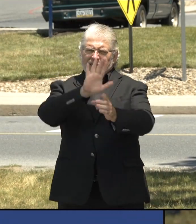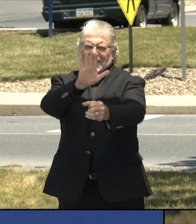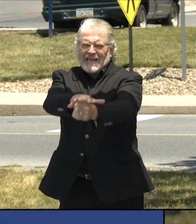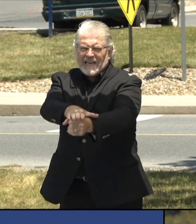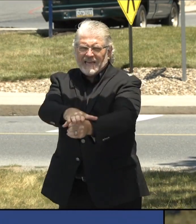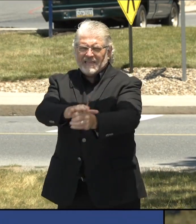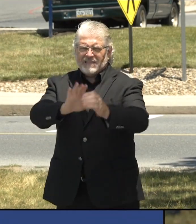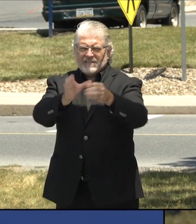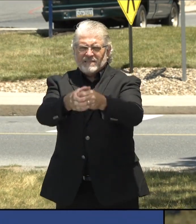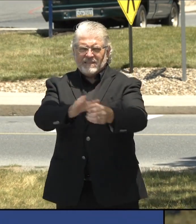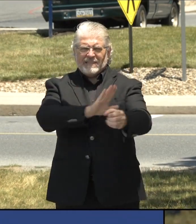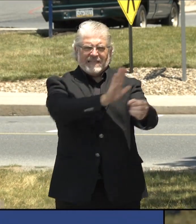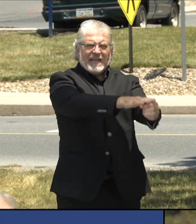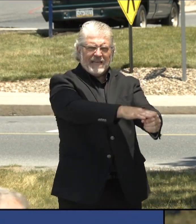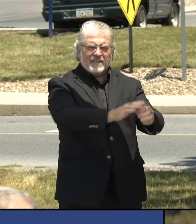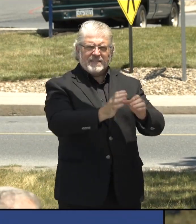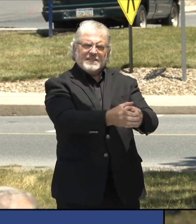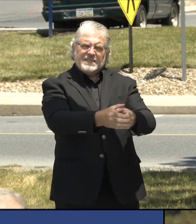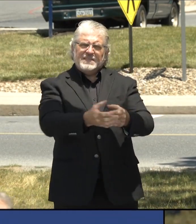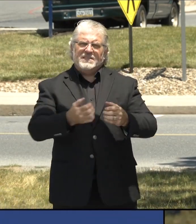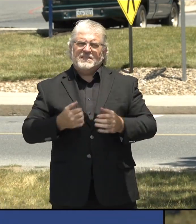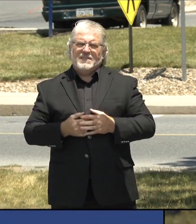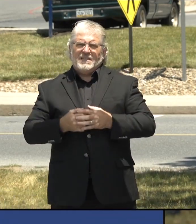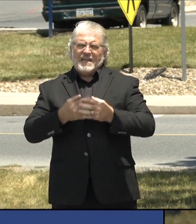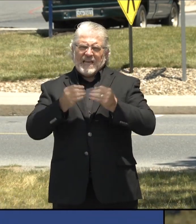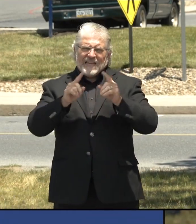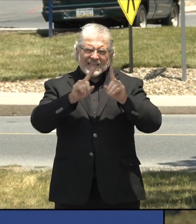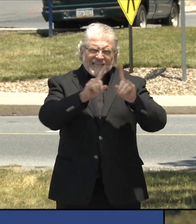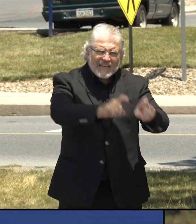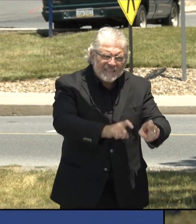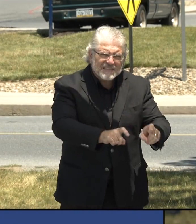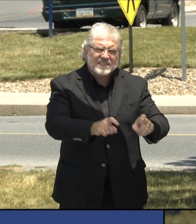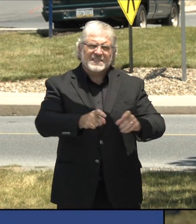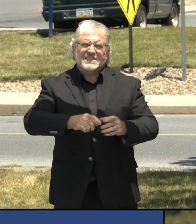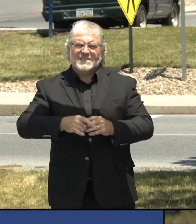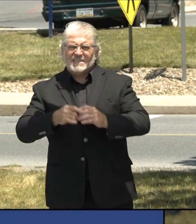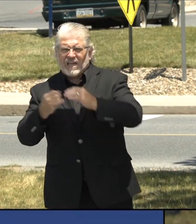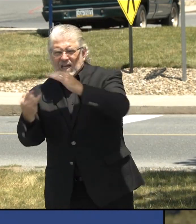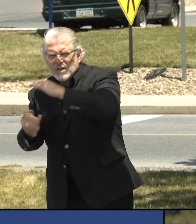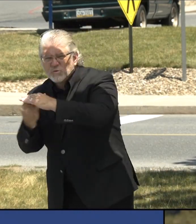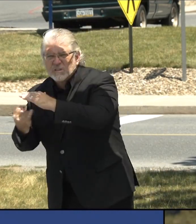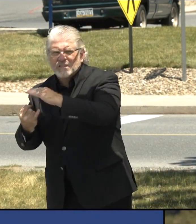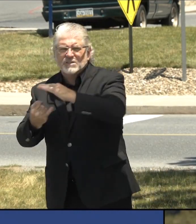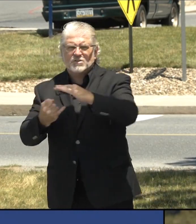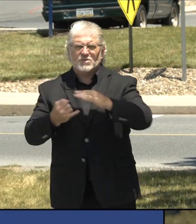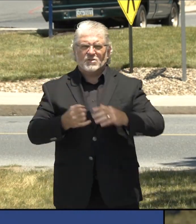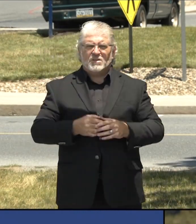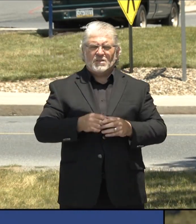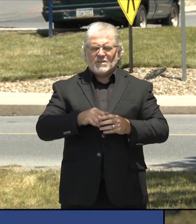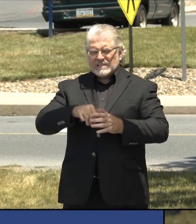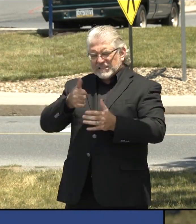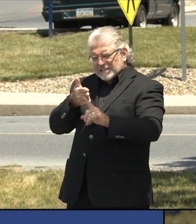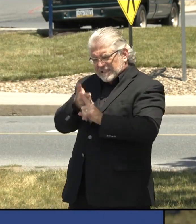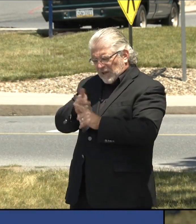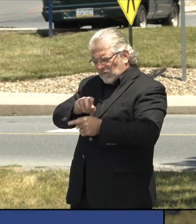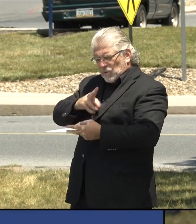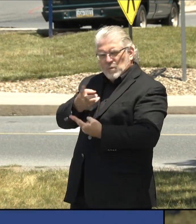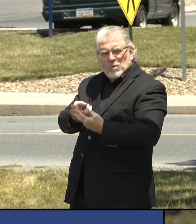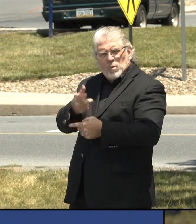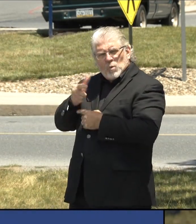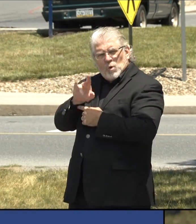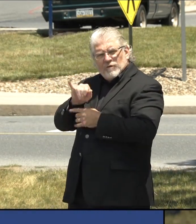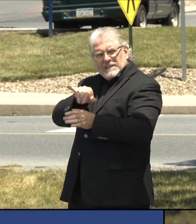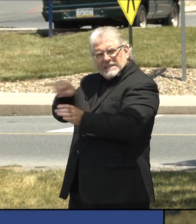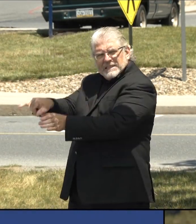involves the testing, the, uh, the, uh, isolation and quarantine contact tracing that we, uh, the decision that they made